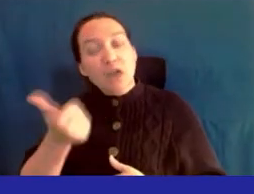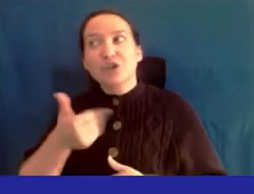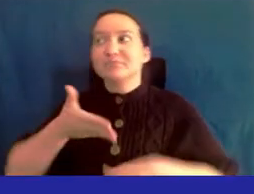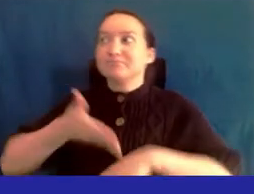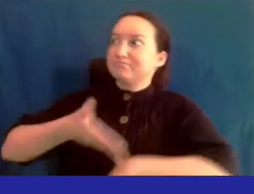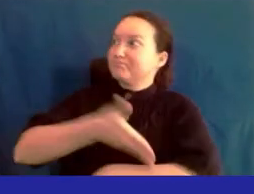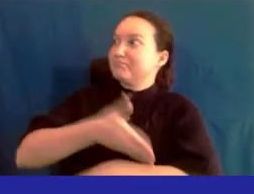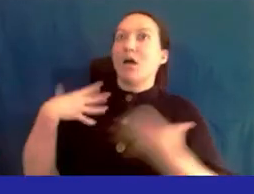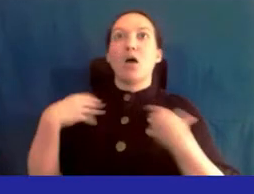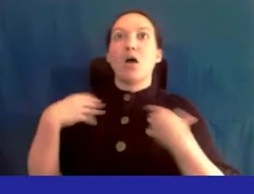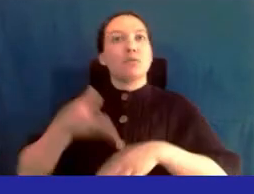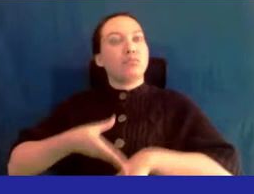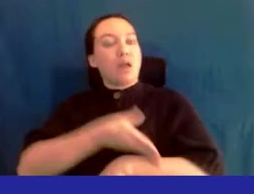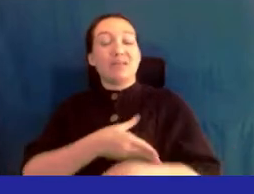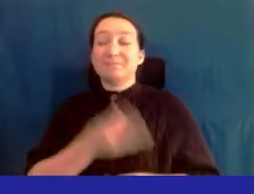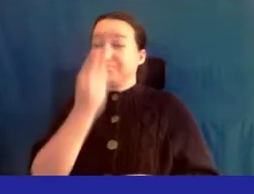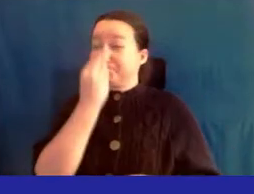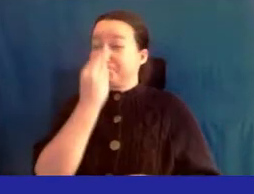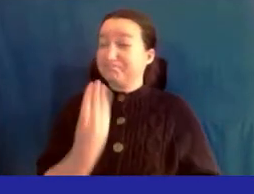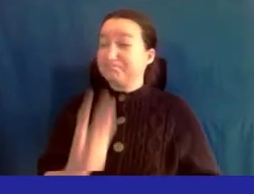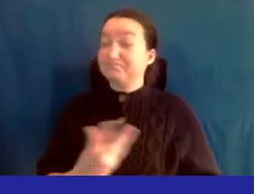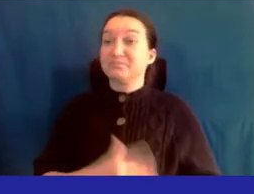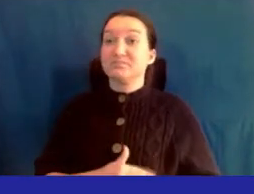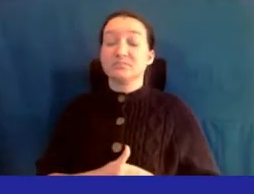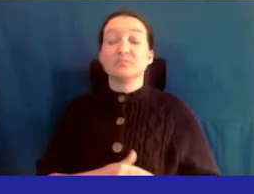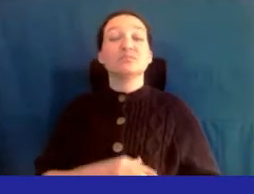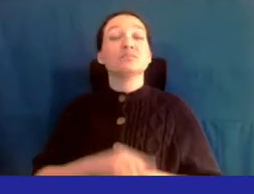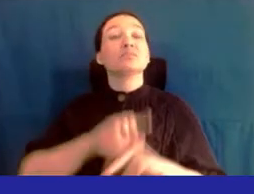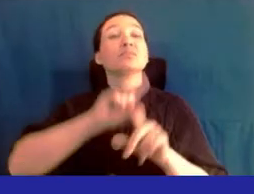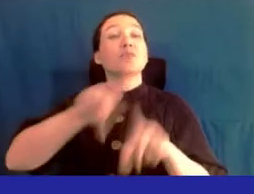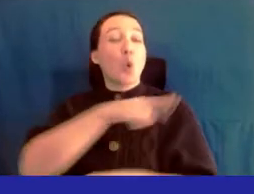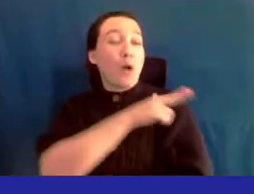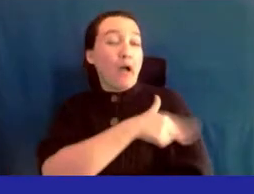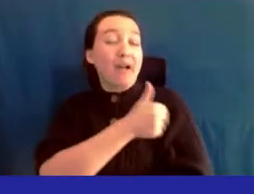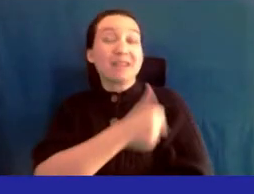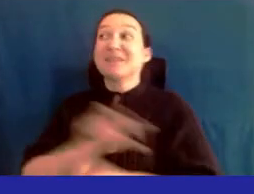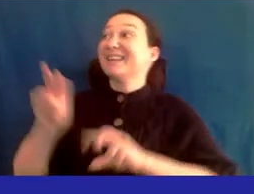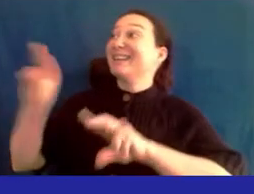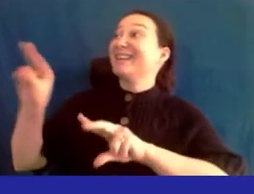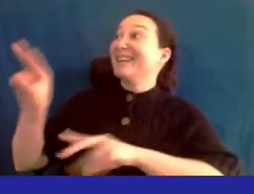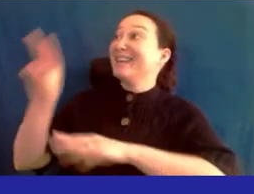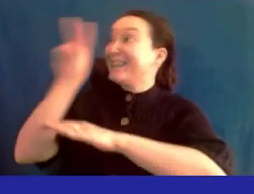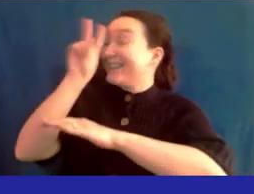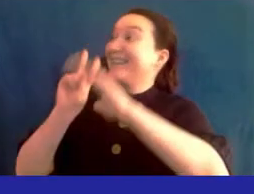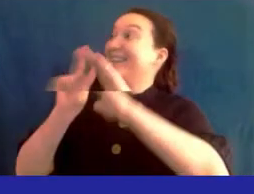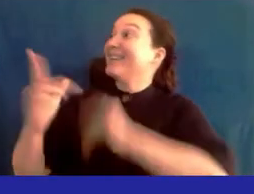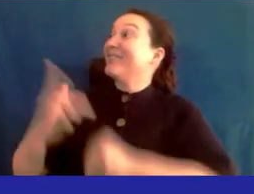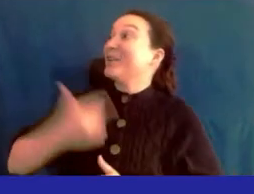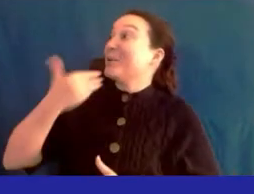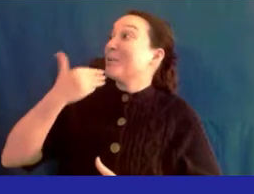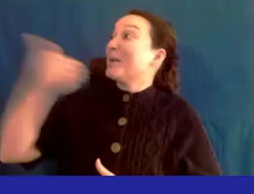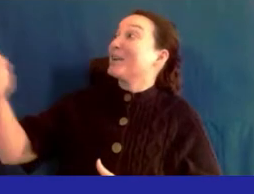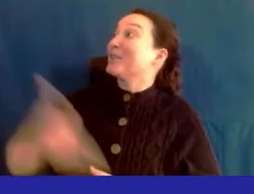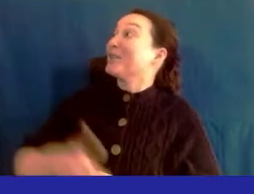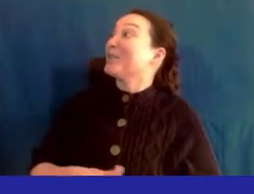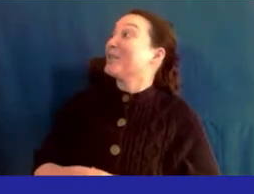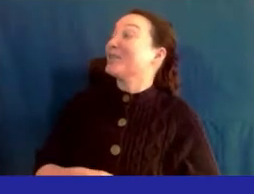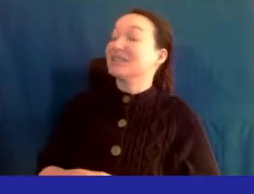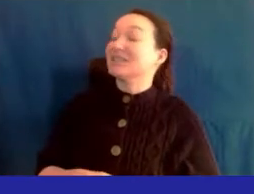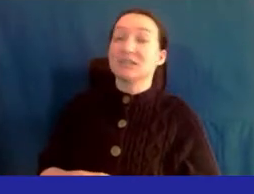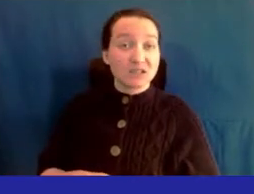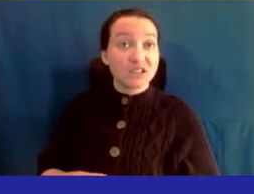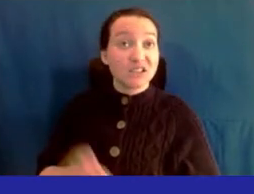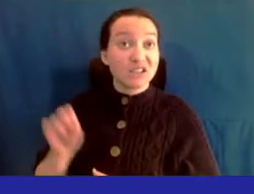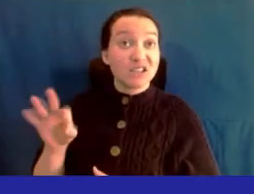better. So what I'm saying to you is when you go to the hospital, you anticipate that you're going to feel better. But if the